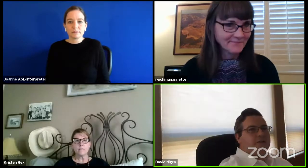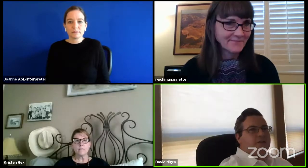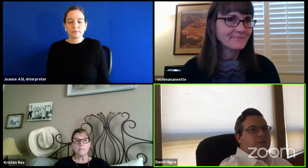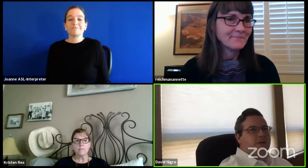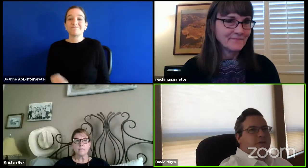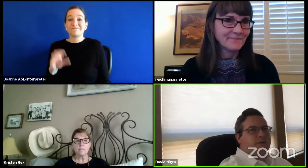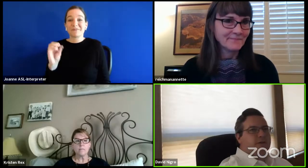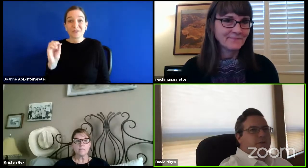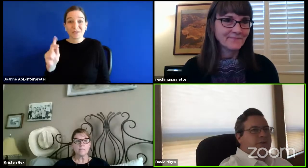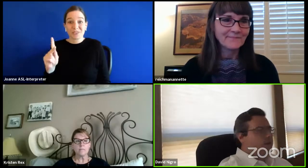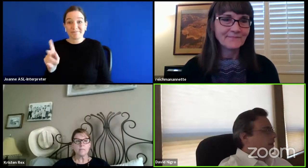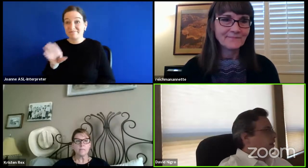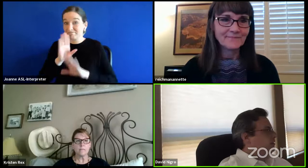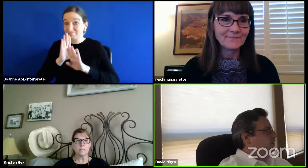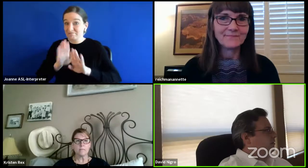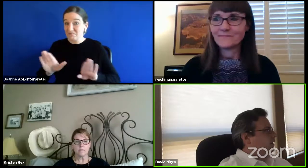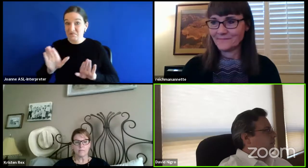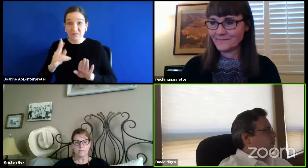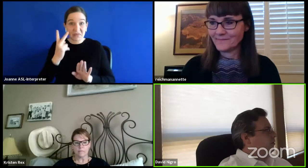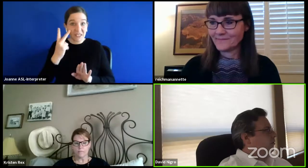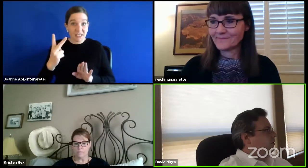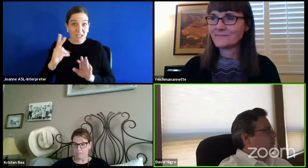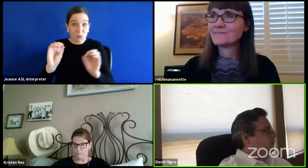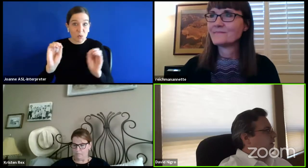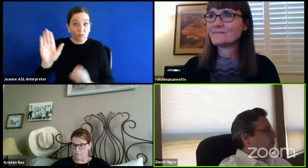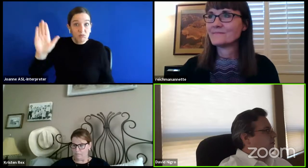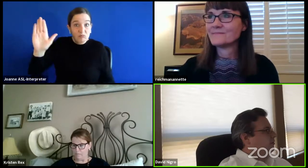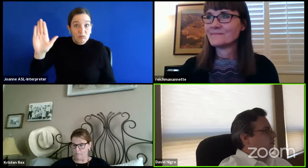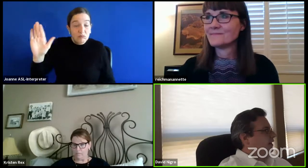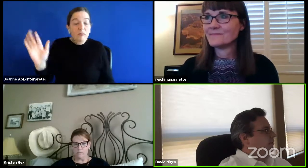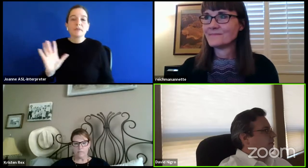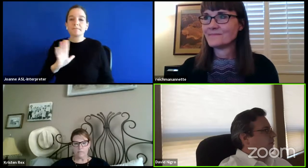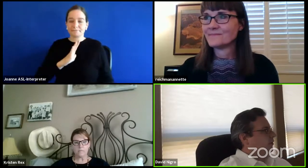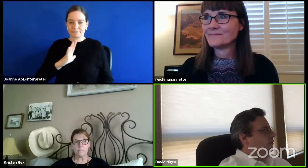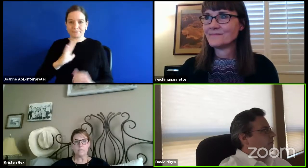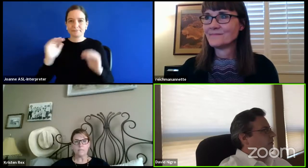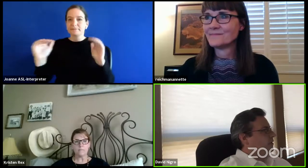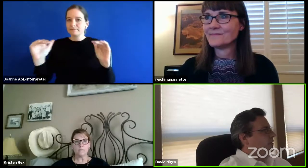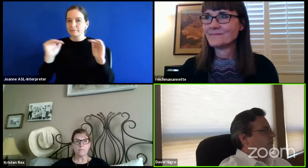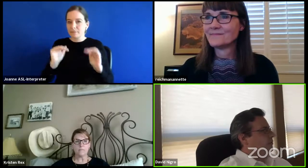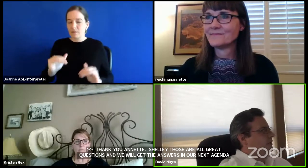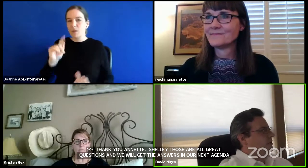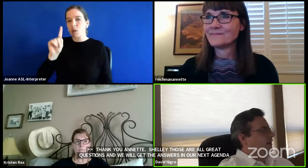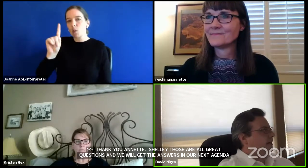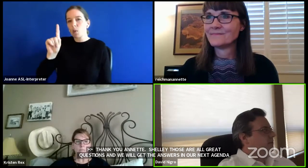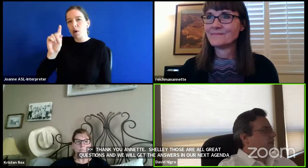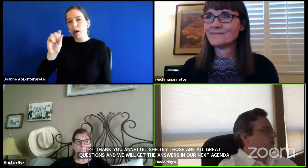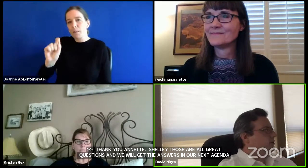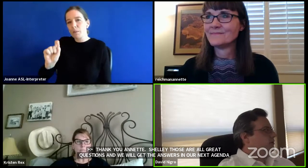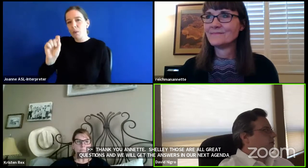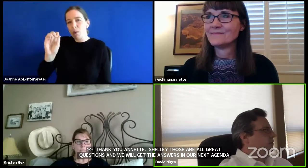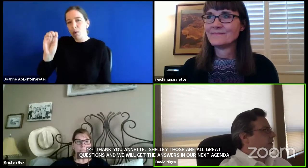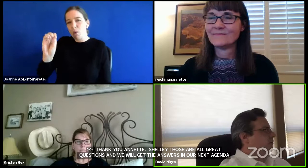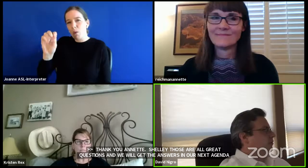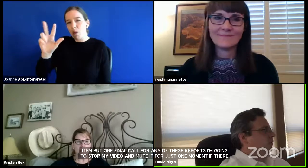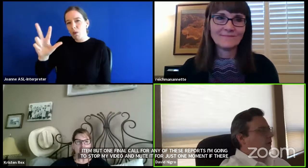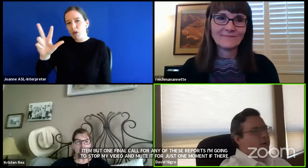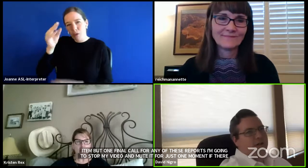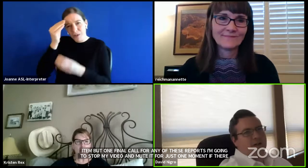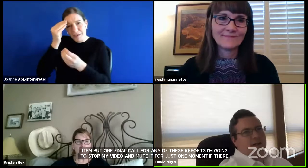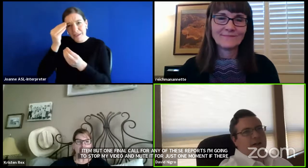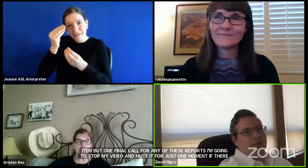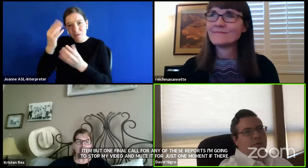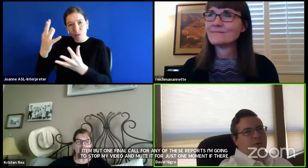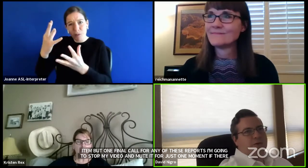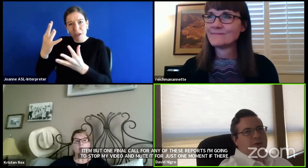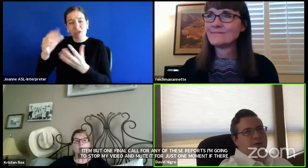Okay. So I don't see any. So we're going to move on to item 1.03, Information Item Assistant Superintendent Report